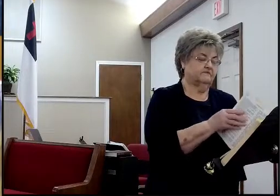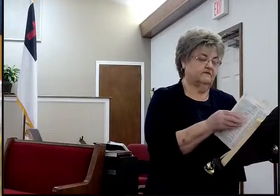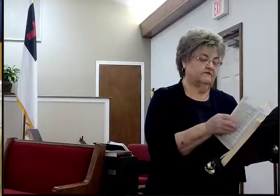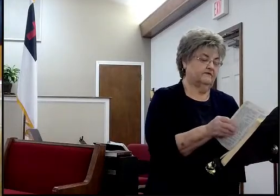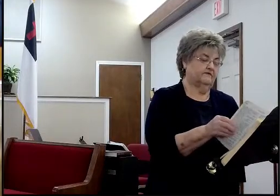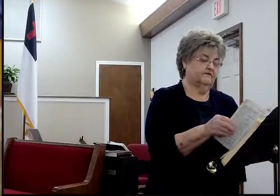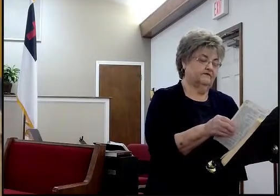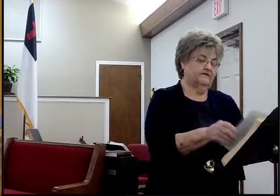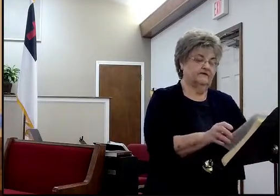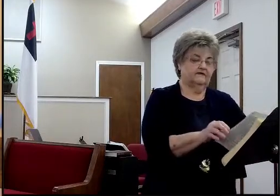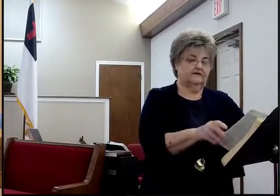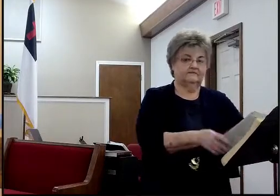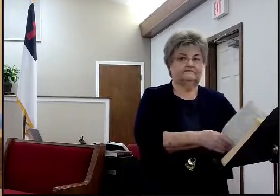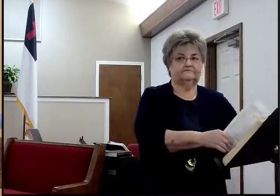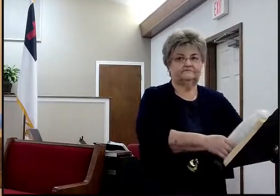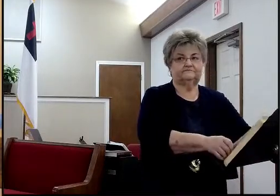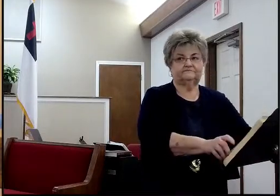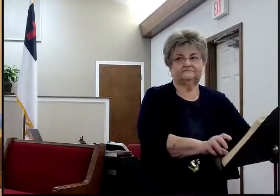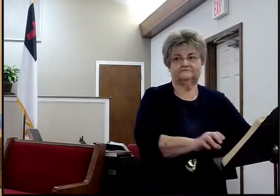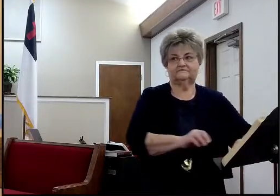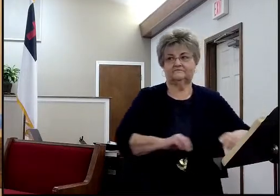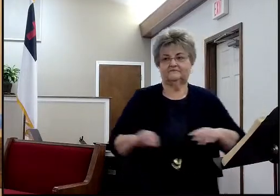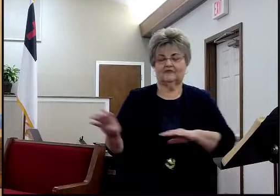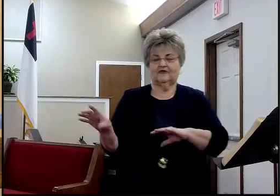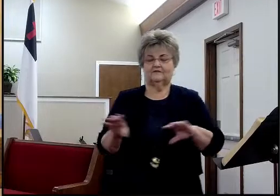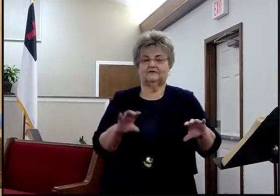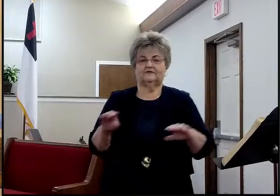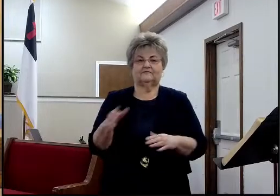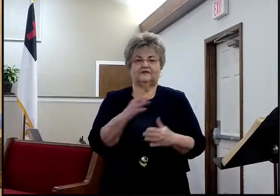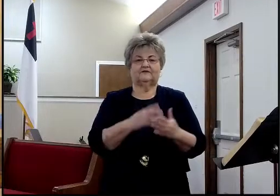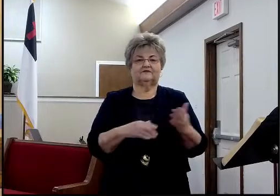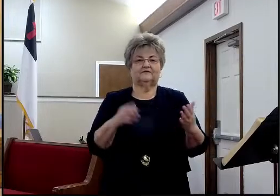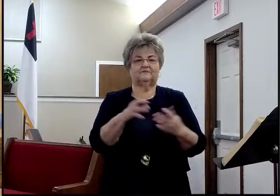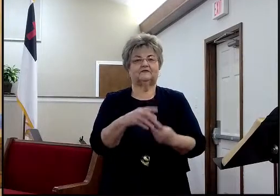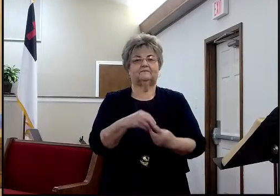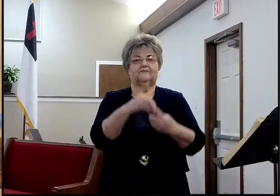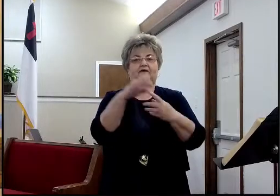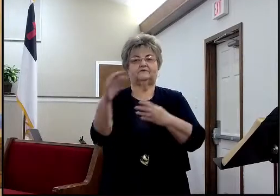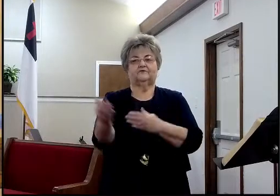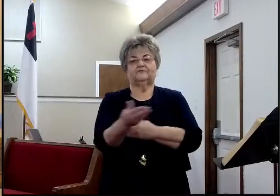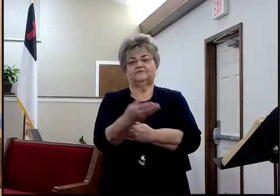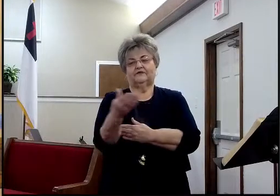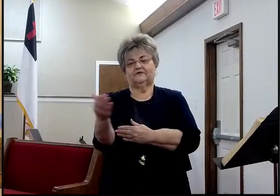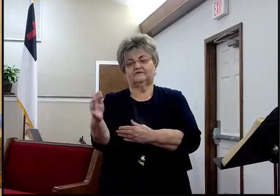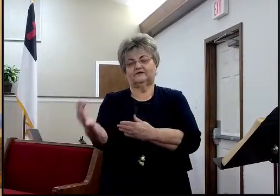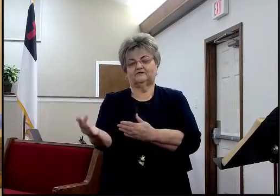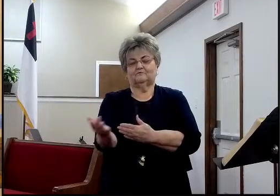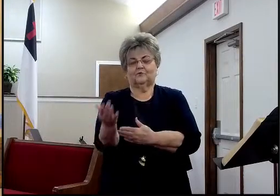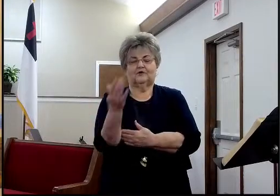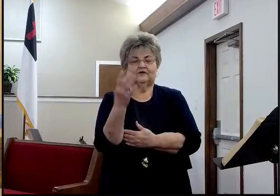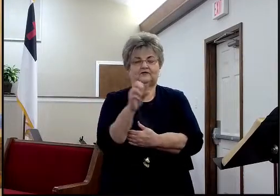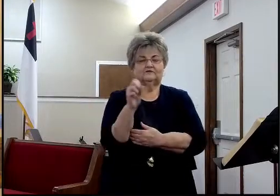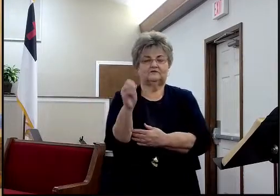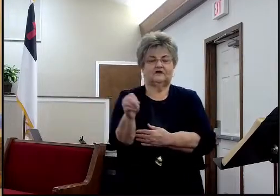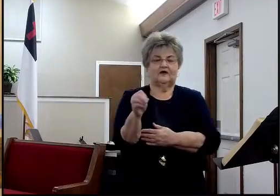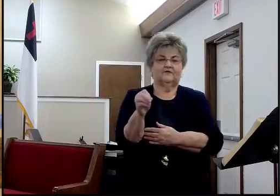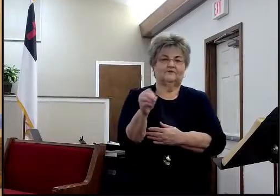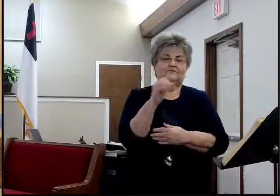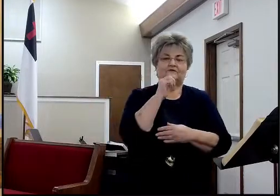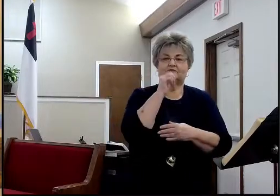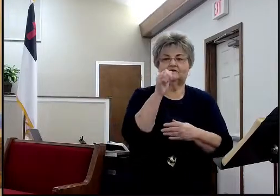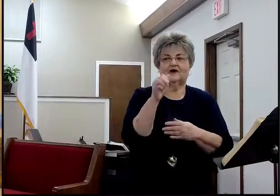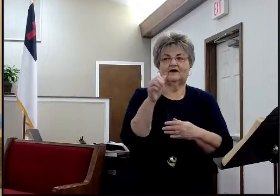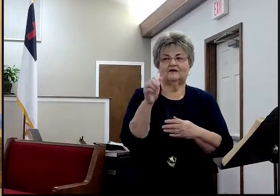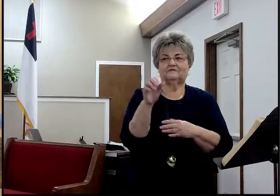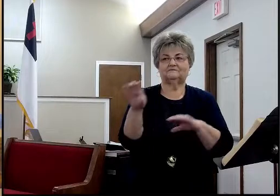will be much lengthier than the announcement period itself. And I ask you to pray for me. You know that I am almost an 80 to